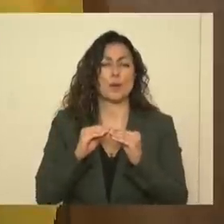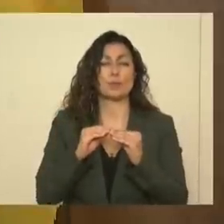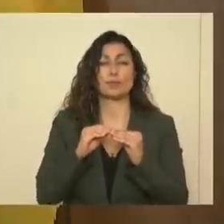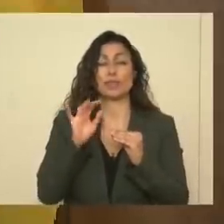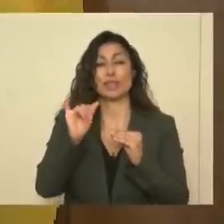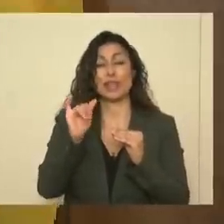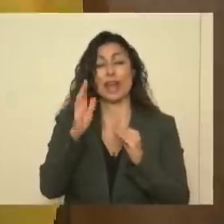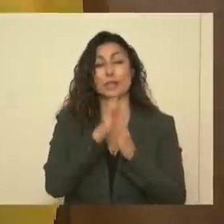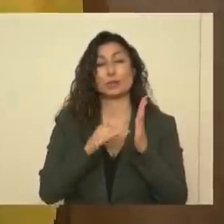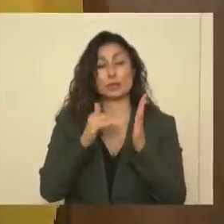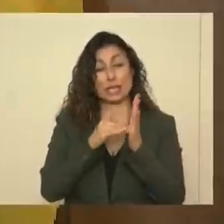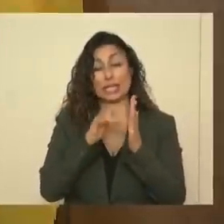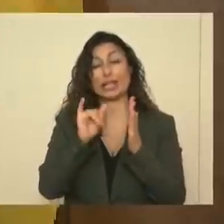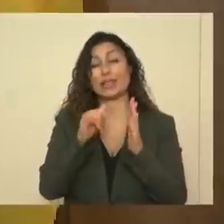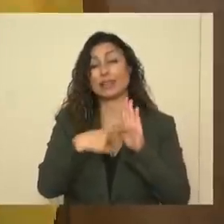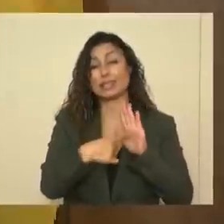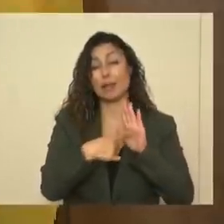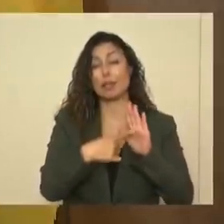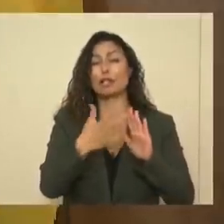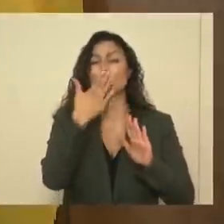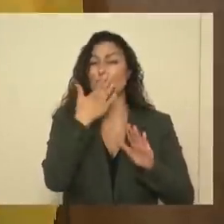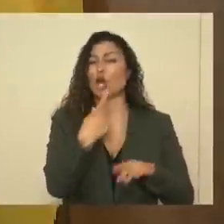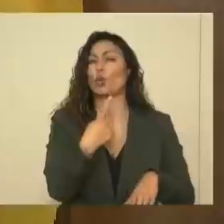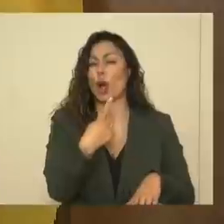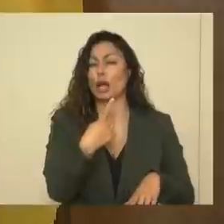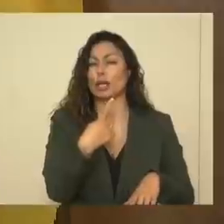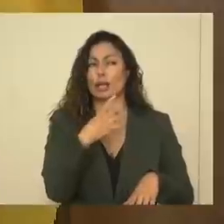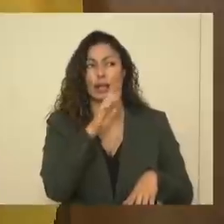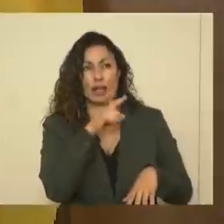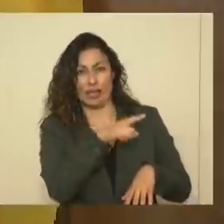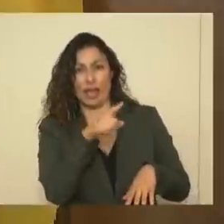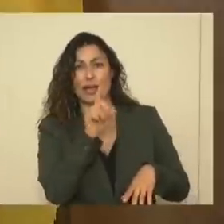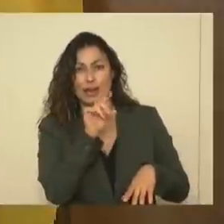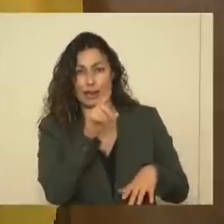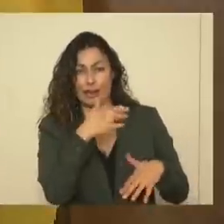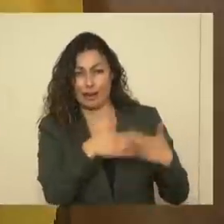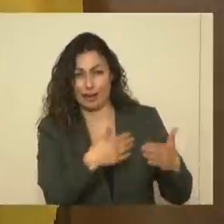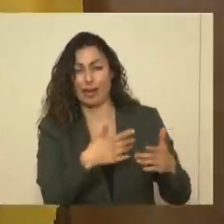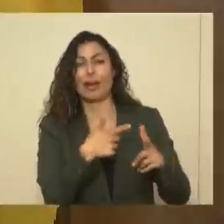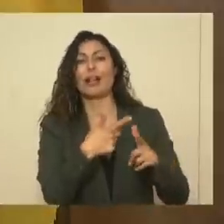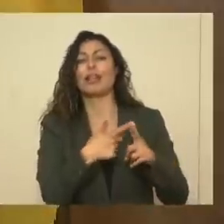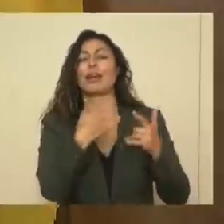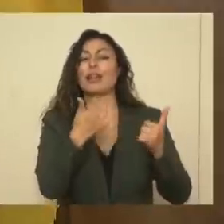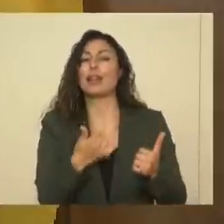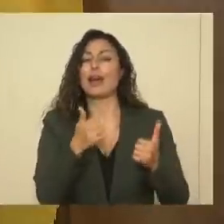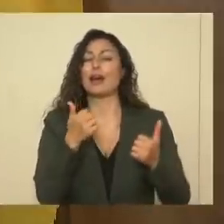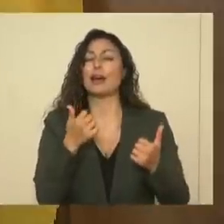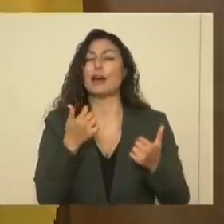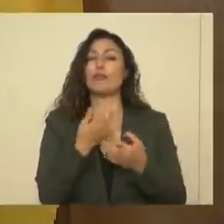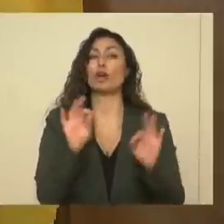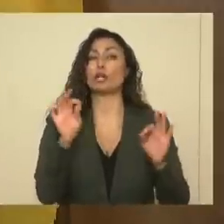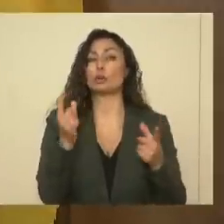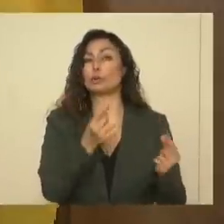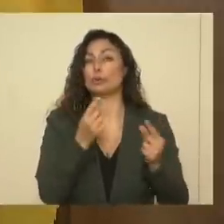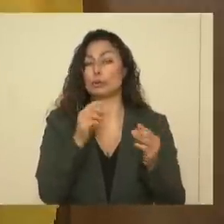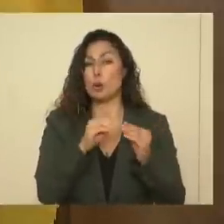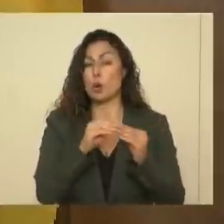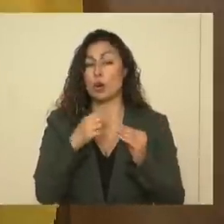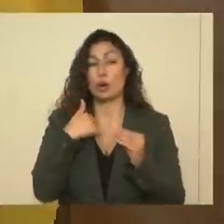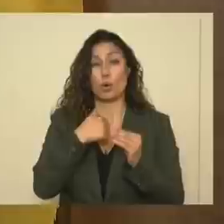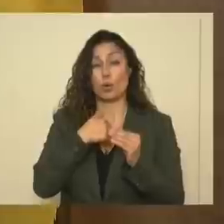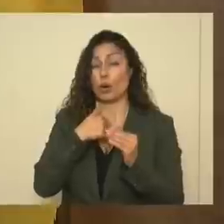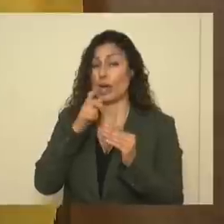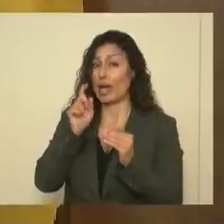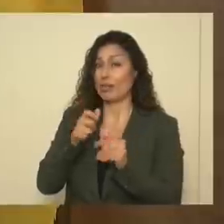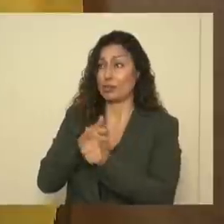Zealand example is a really good one. We are also subject to what's going on around us. And we